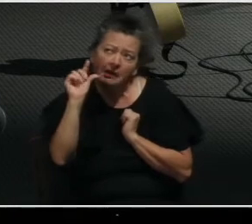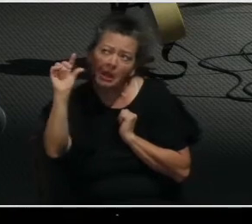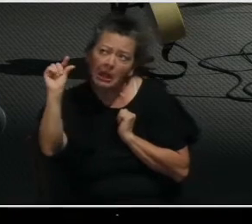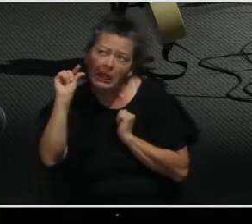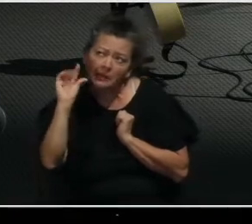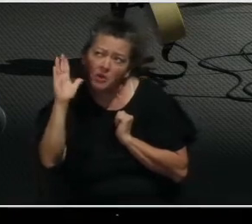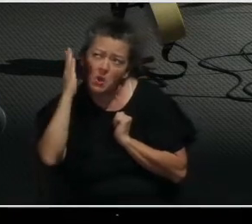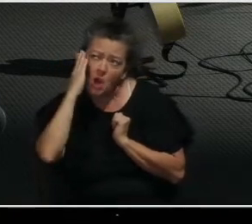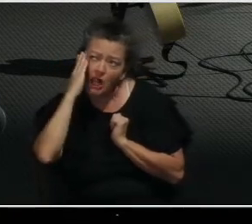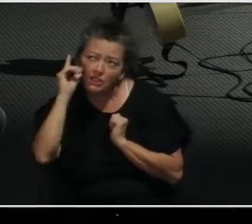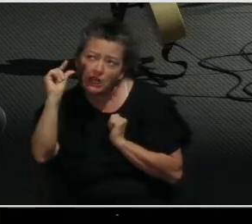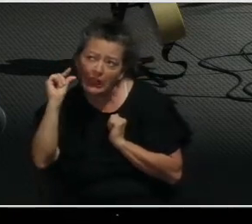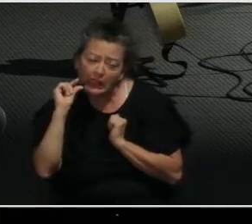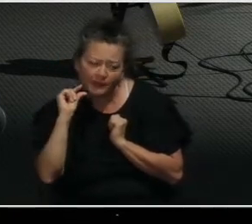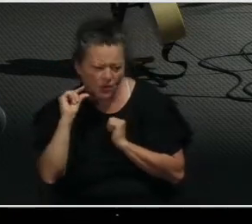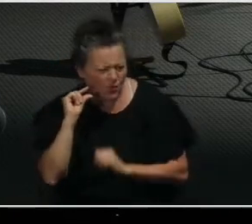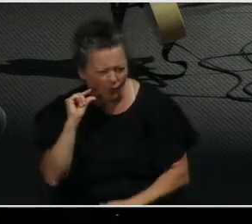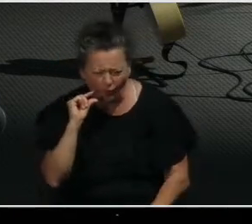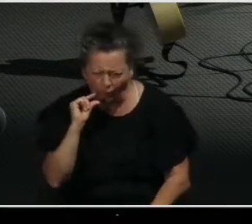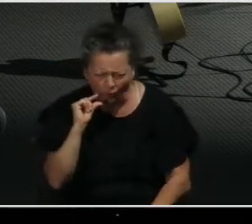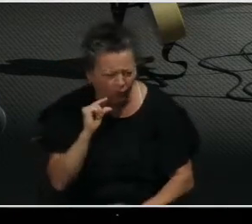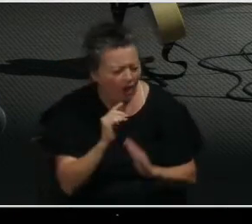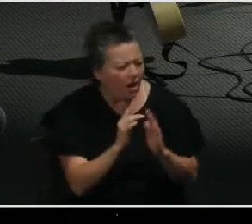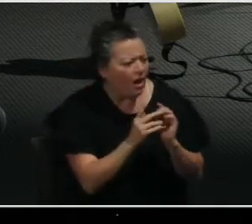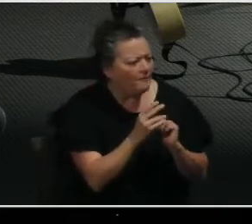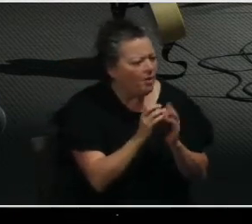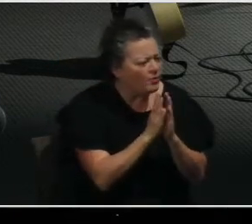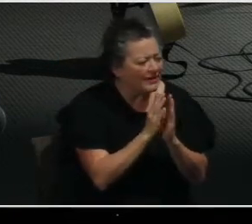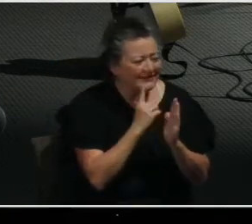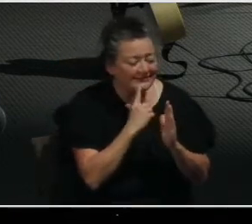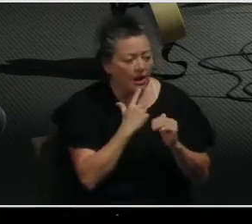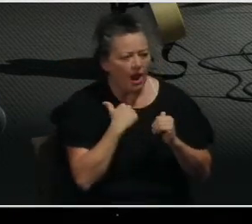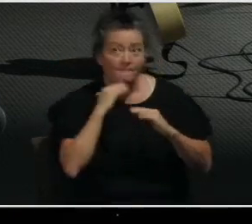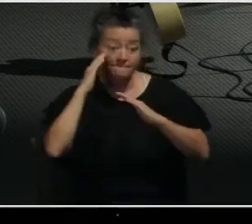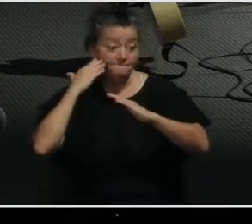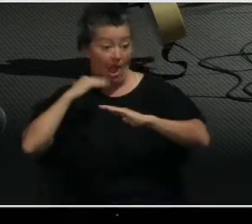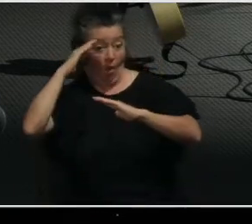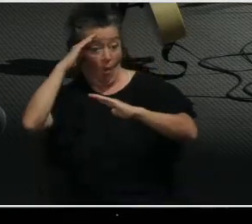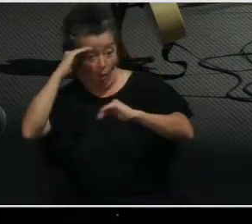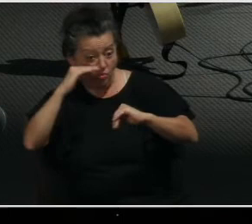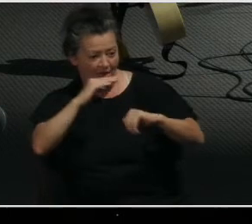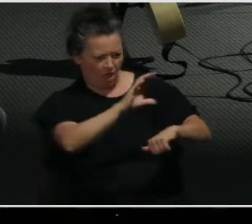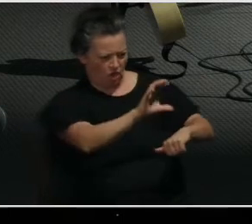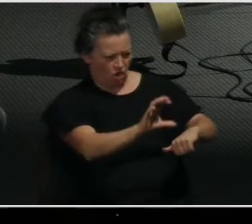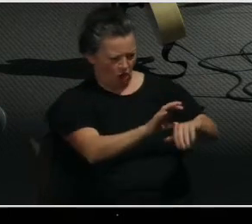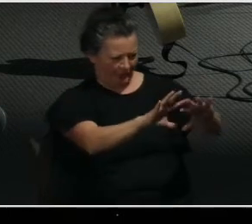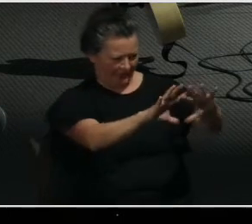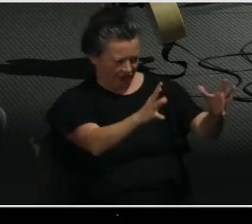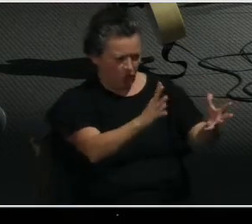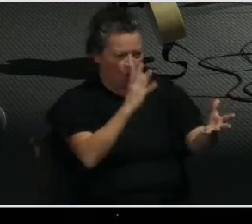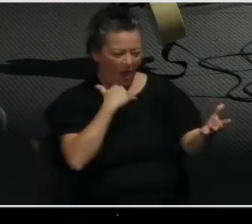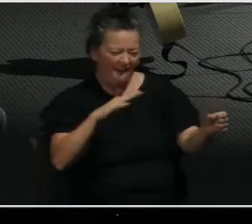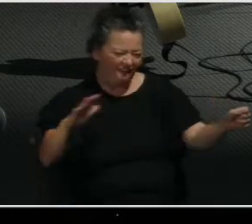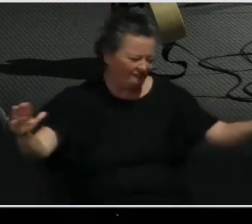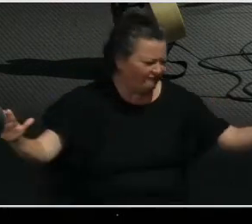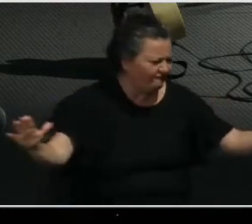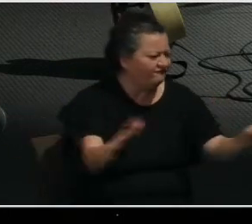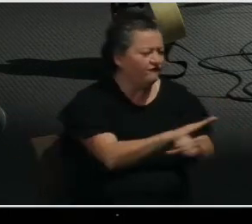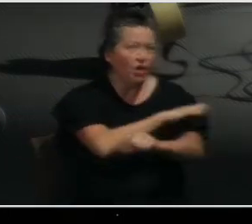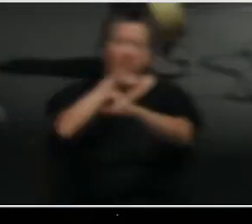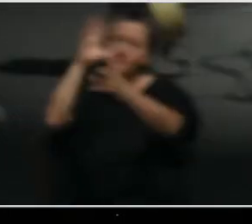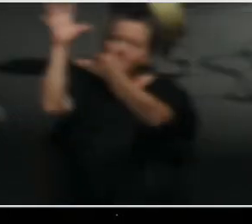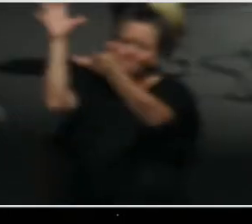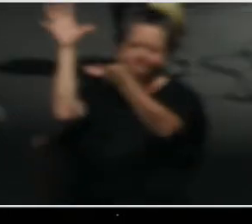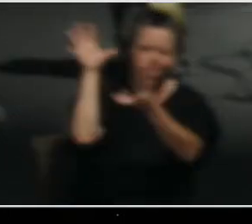Colossians might be filled with the knowledge of God's will. And that happens only by walking with